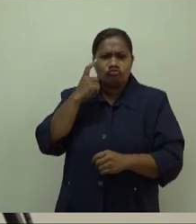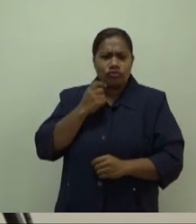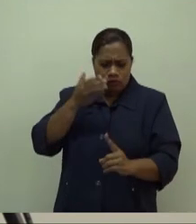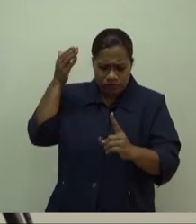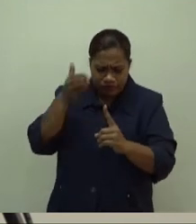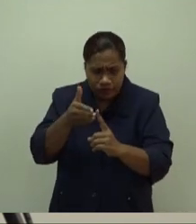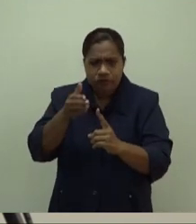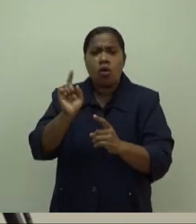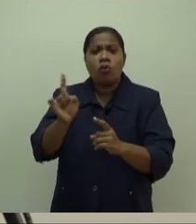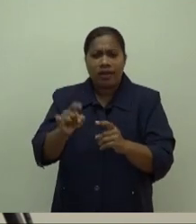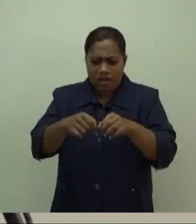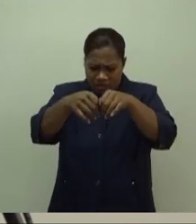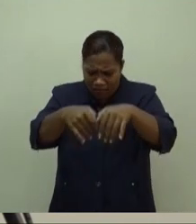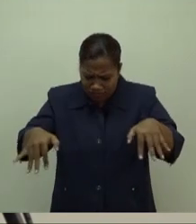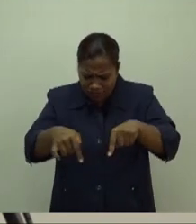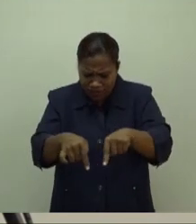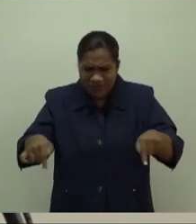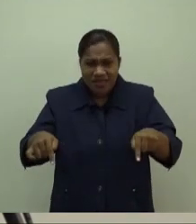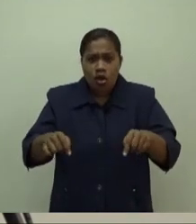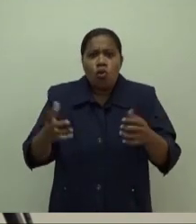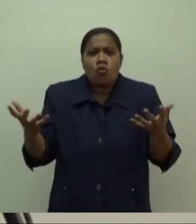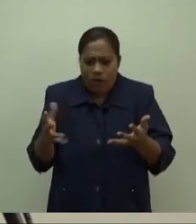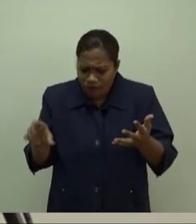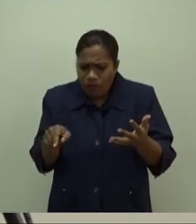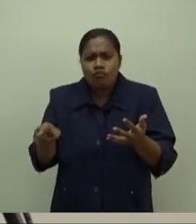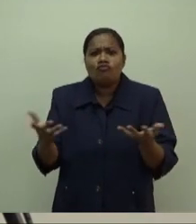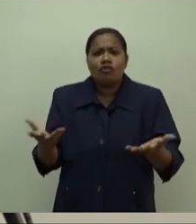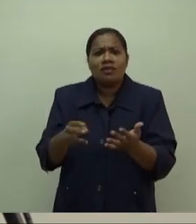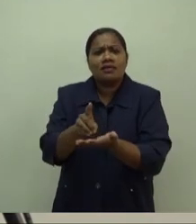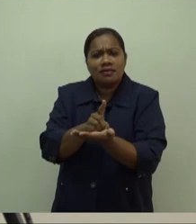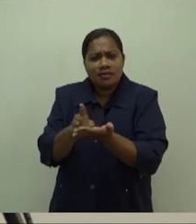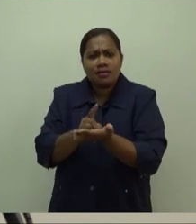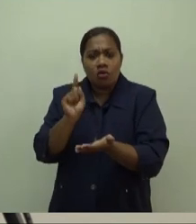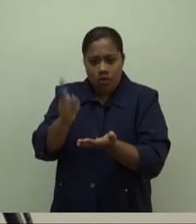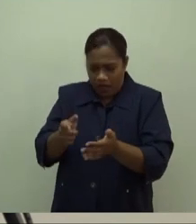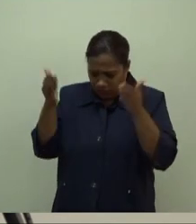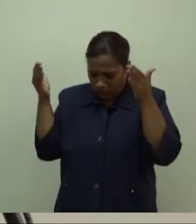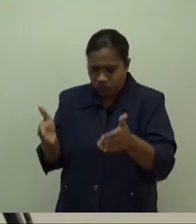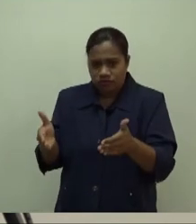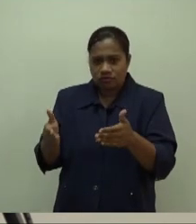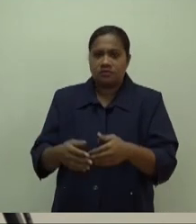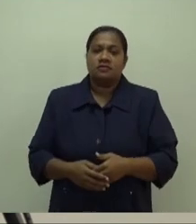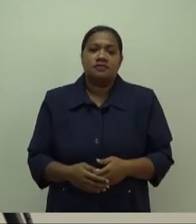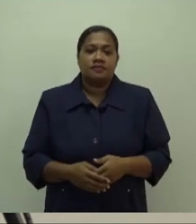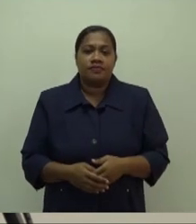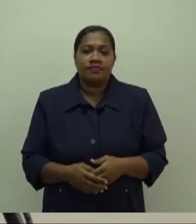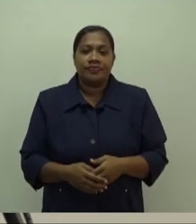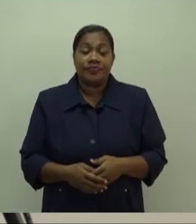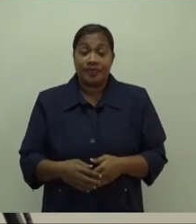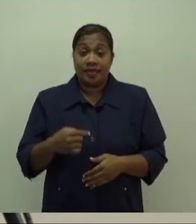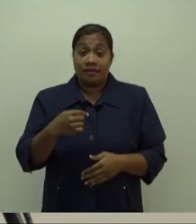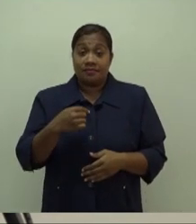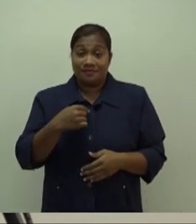response to COVID-19's inevitable progression towards becoming endemic. I am the PS for